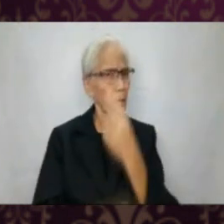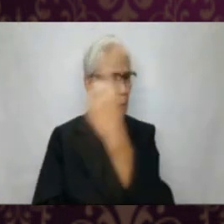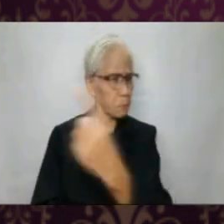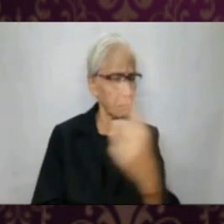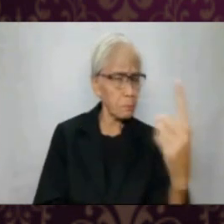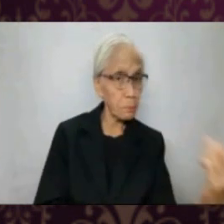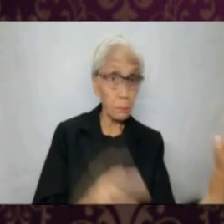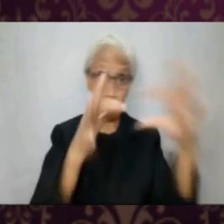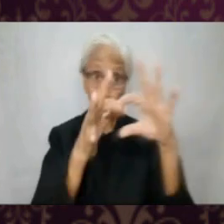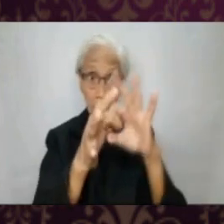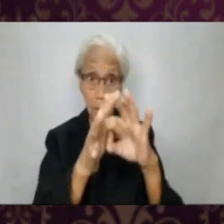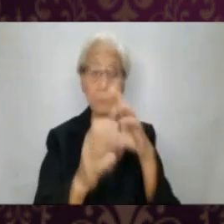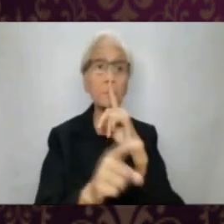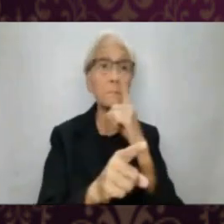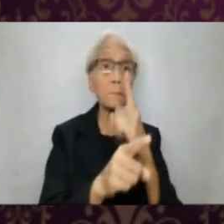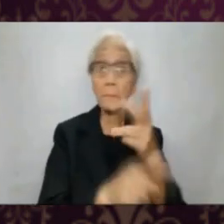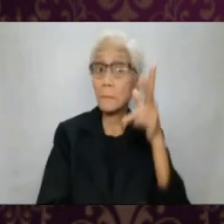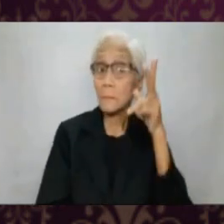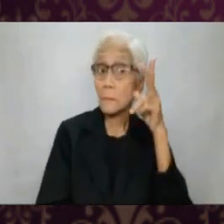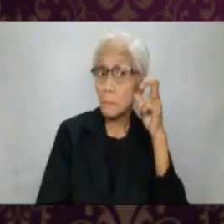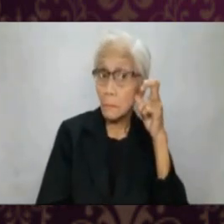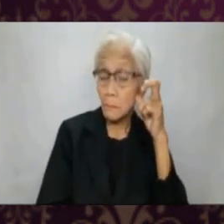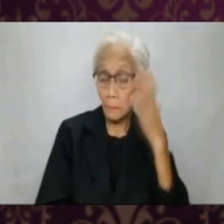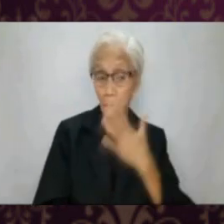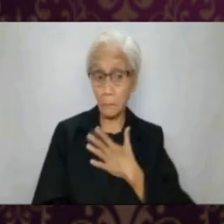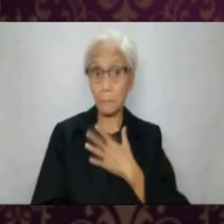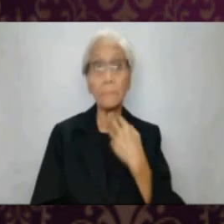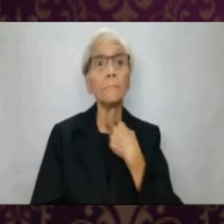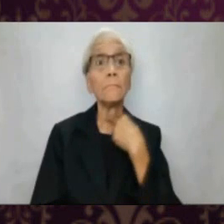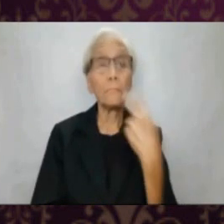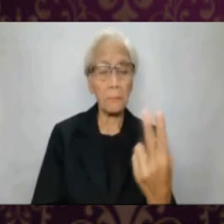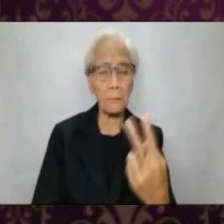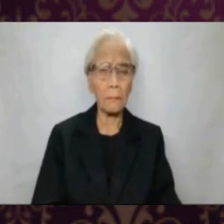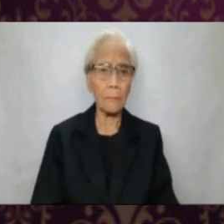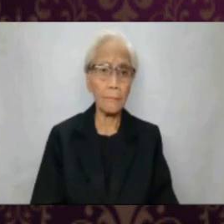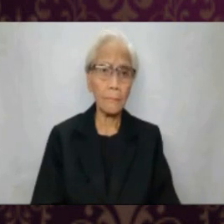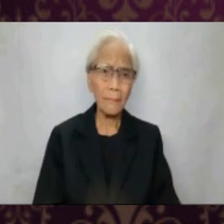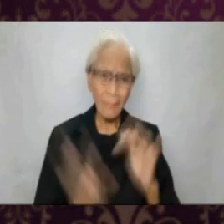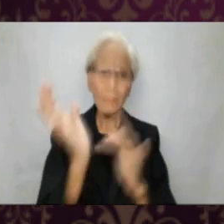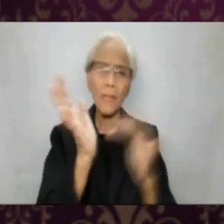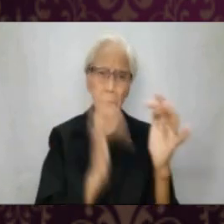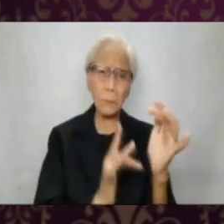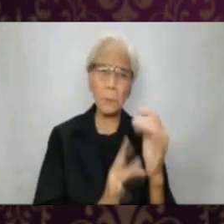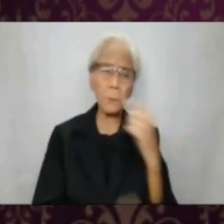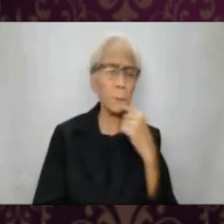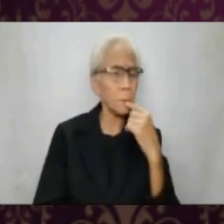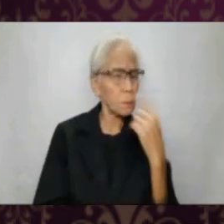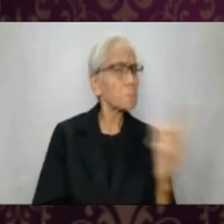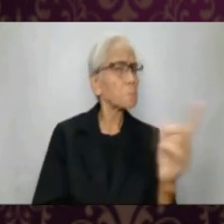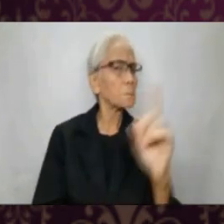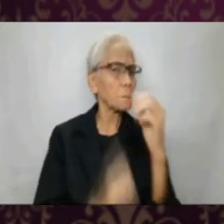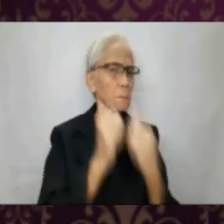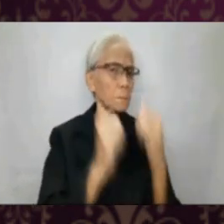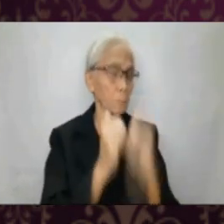truth. Everyone who belongs to the truth listens to my voice. Jesus tells